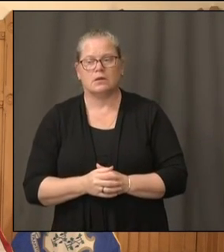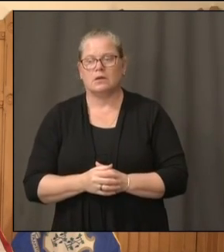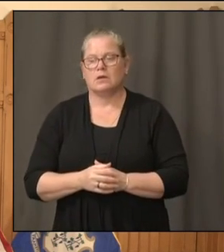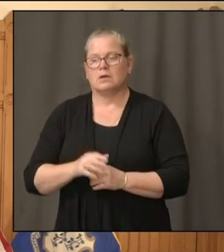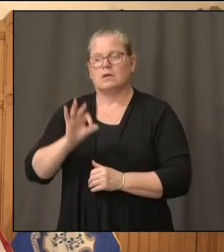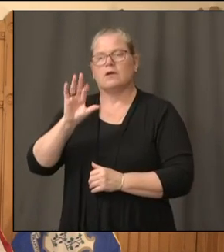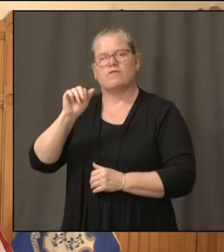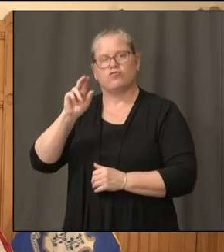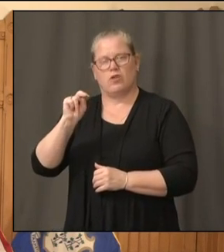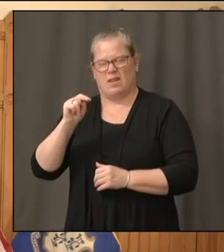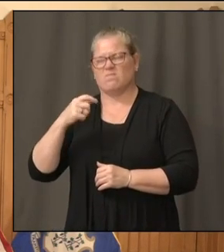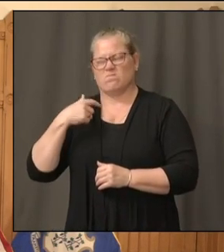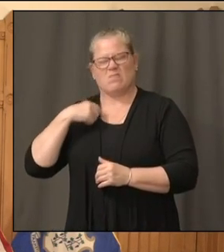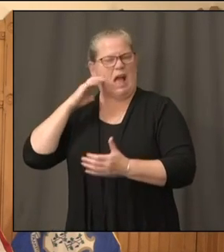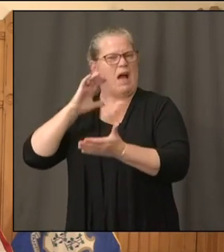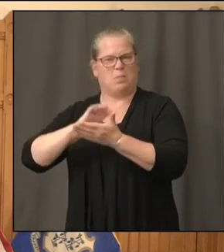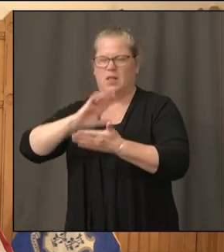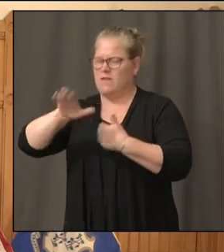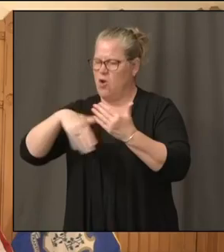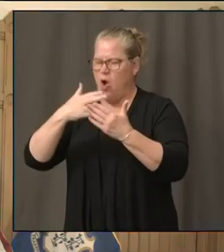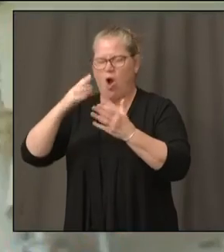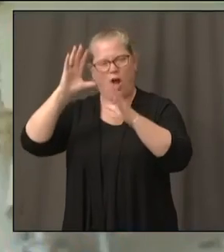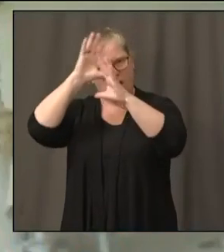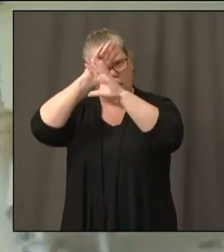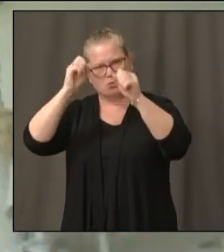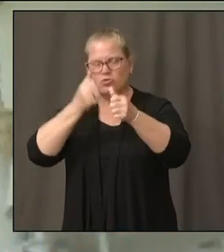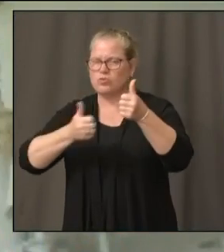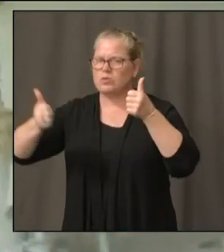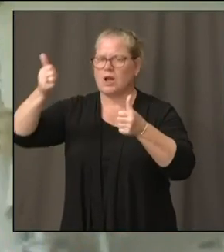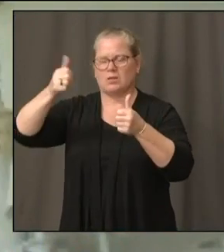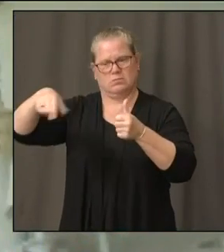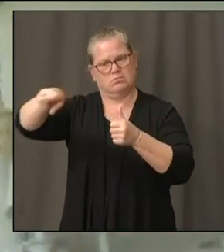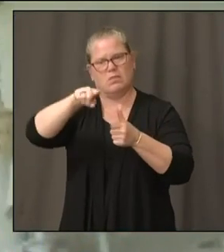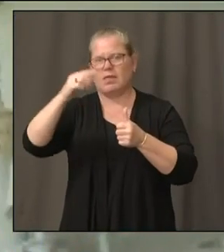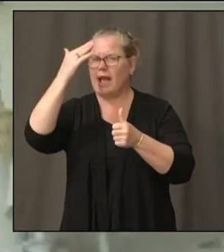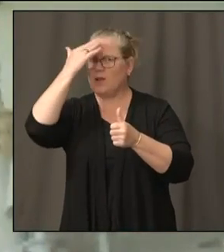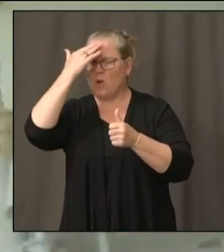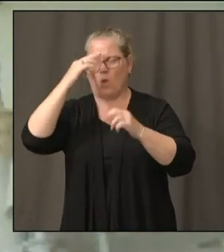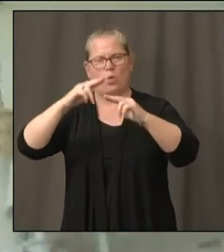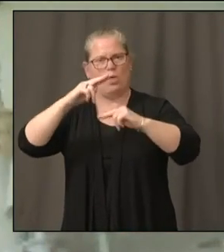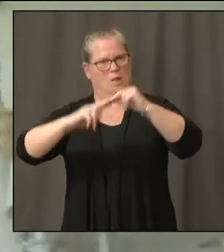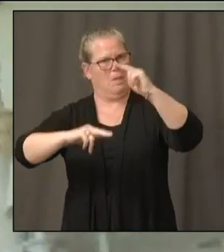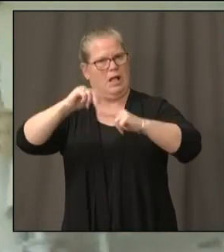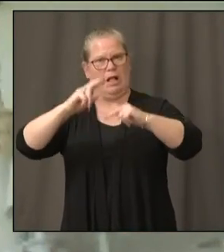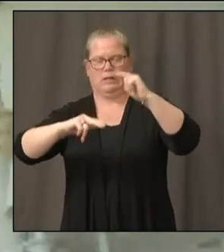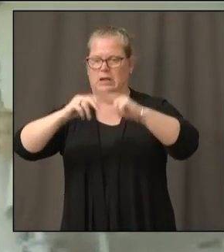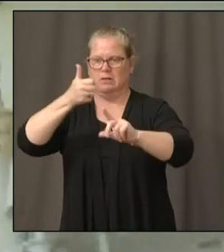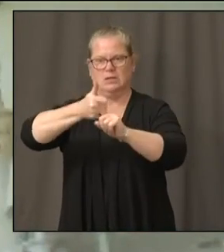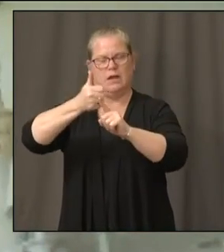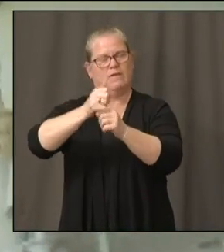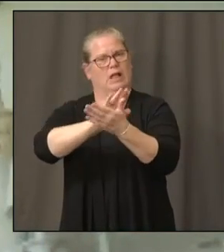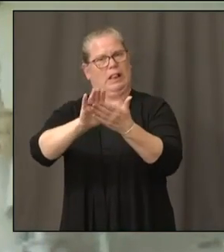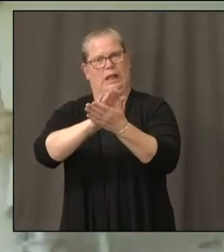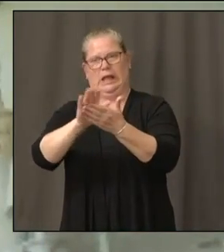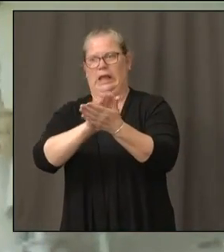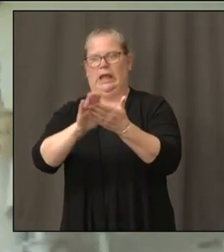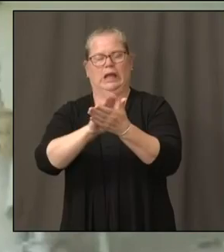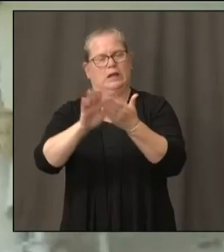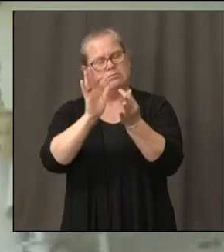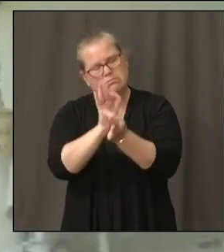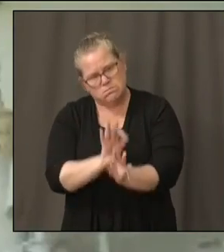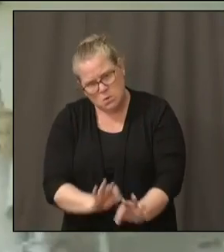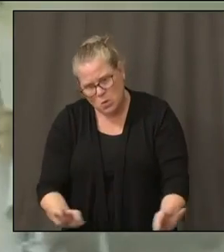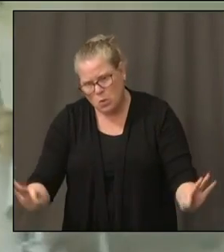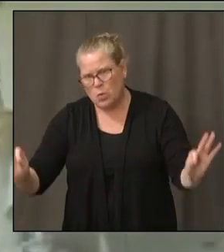incredibly important, and I do believe we're working with facilities, and superintendents are working